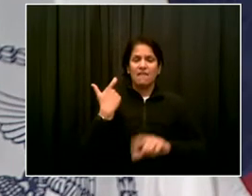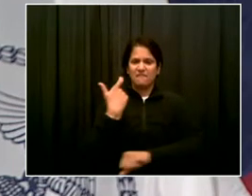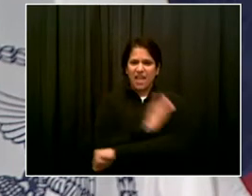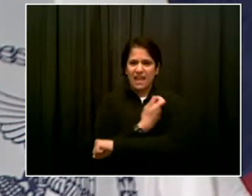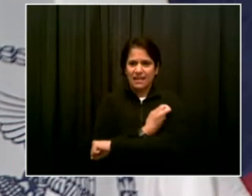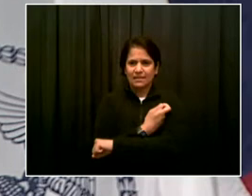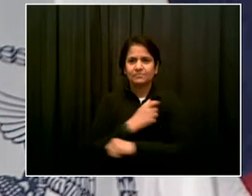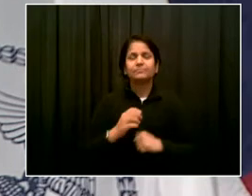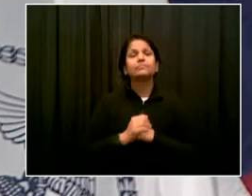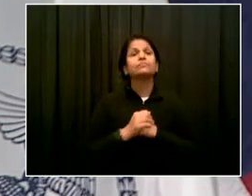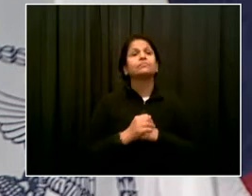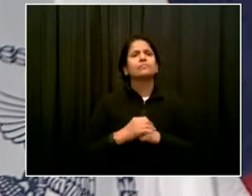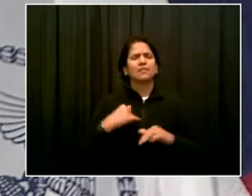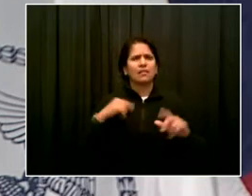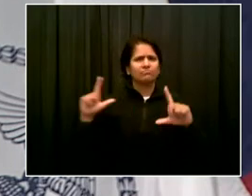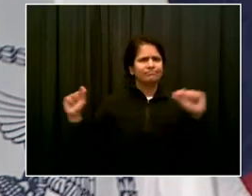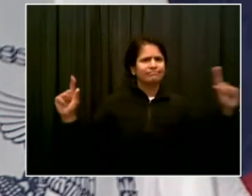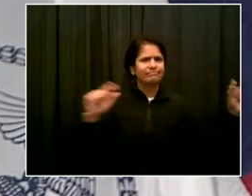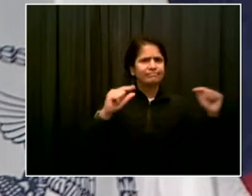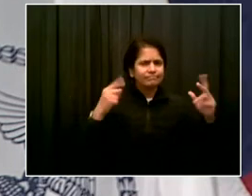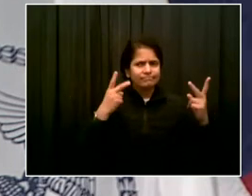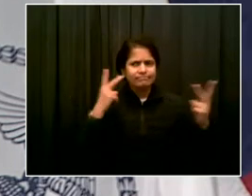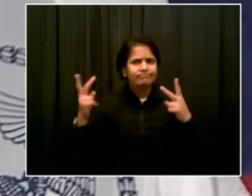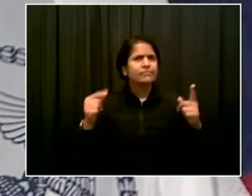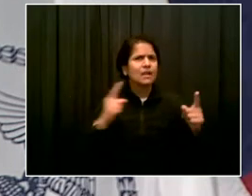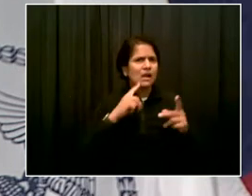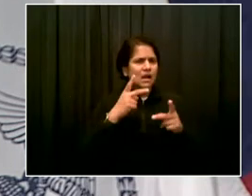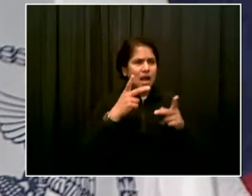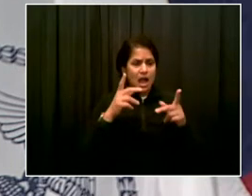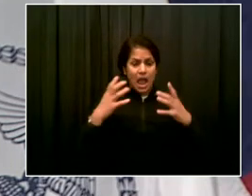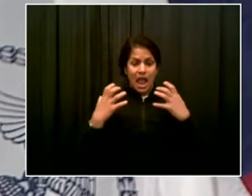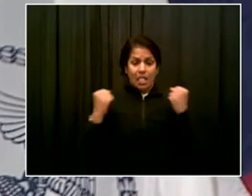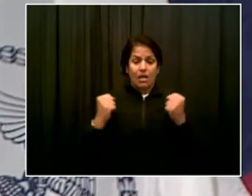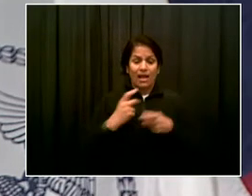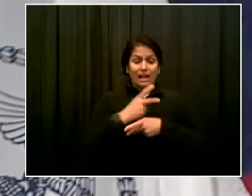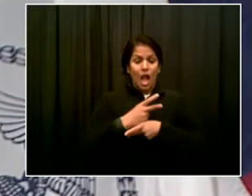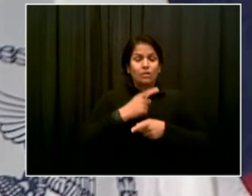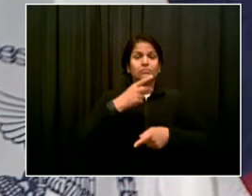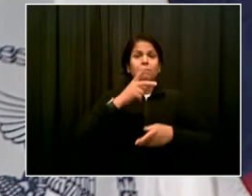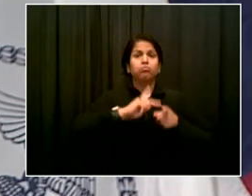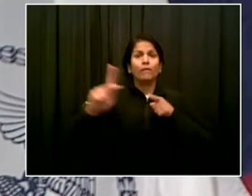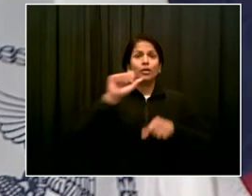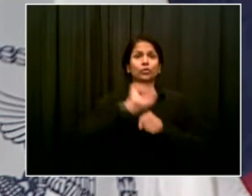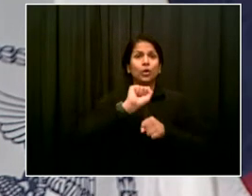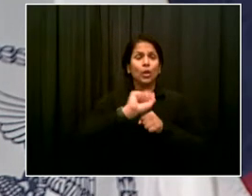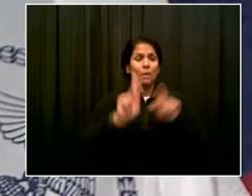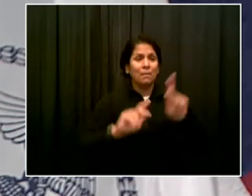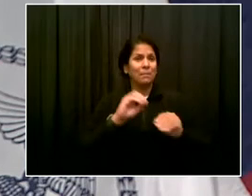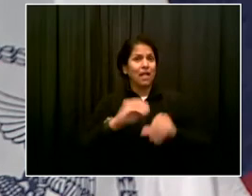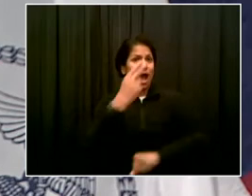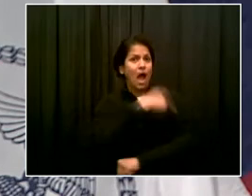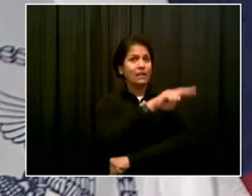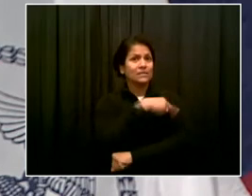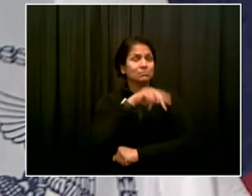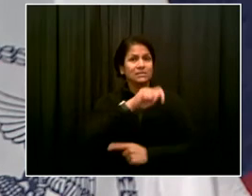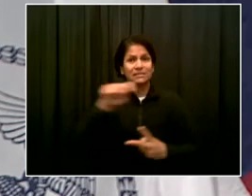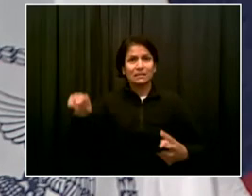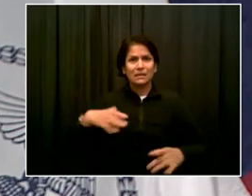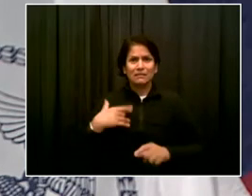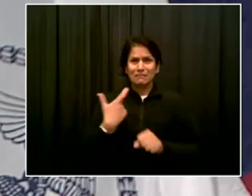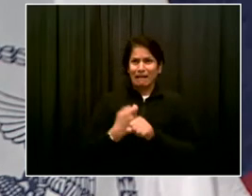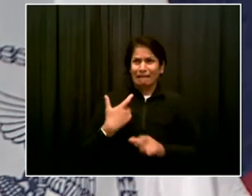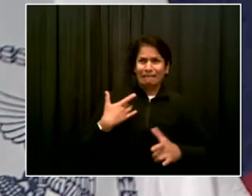Yorkers that they're still concerned about getting the vaccine because it's not FDA approved. And that's kind of where they're getting stuck on.